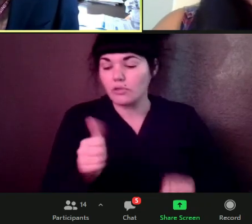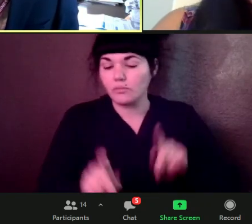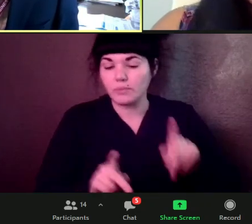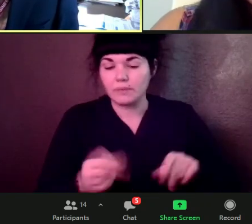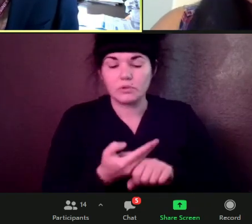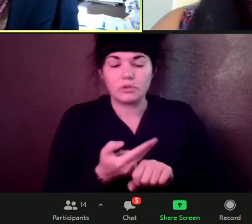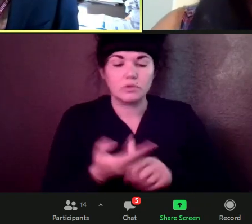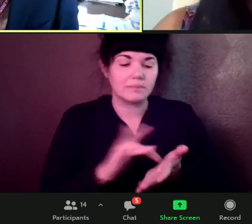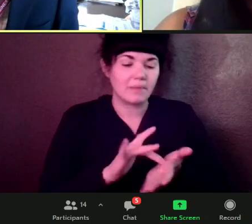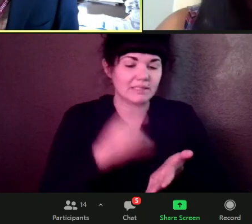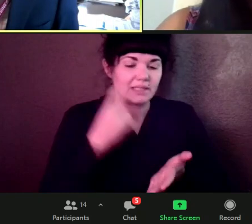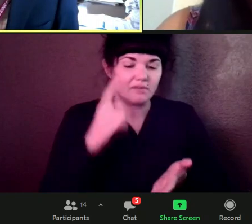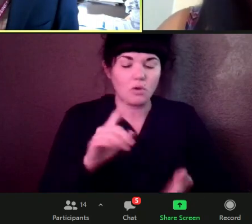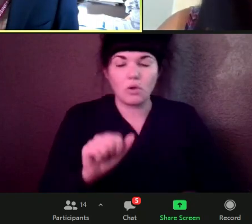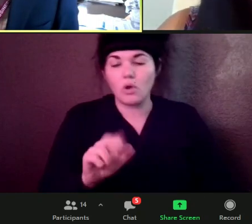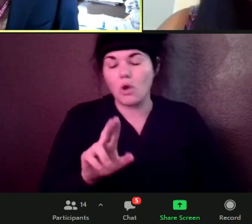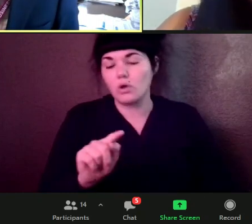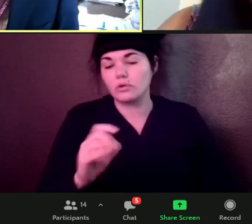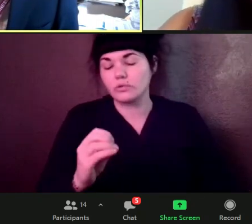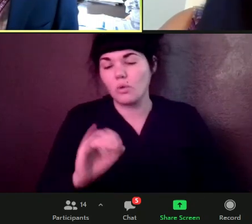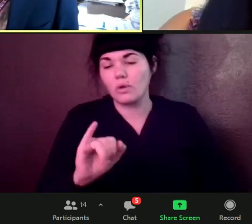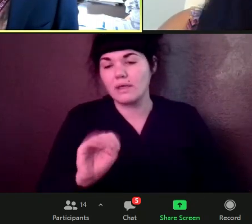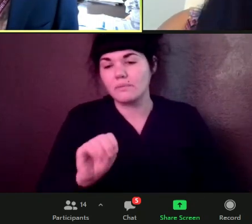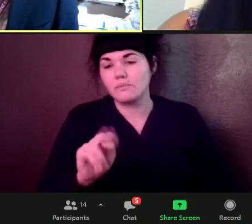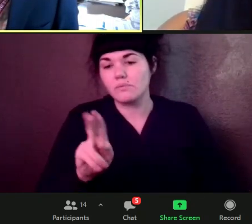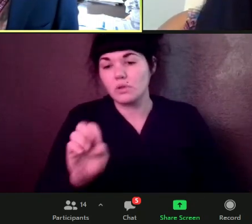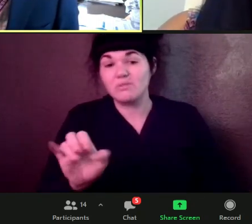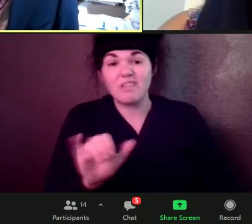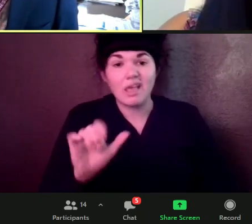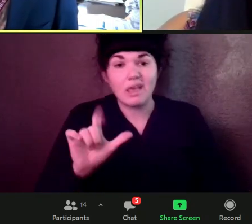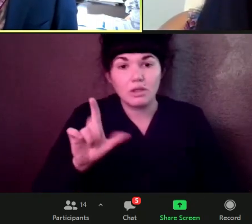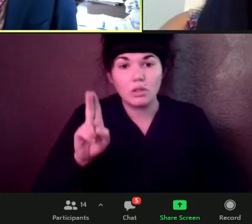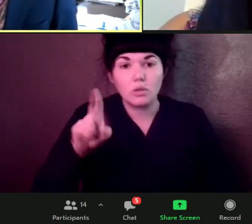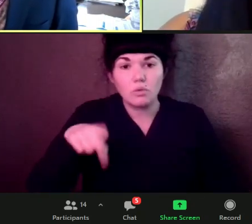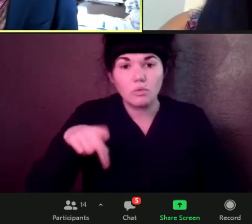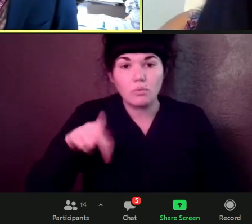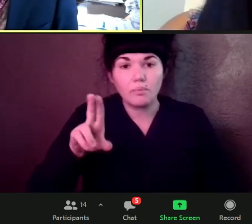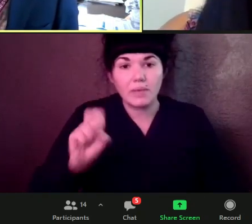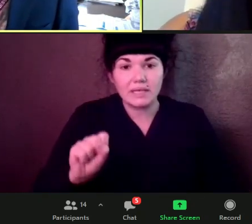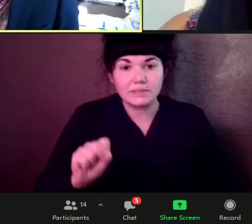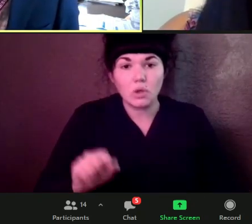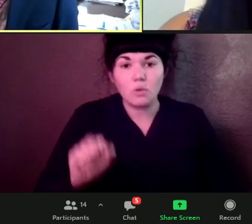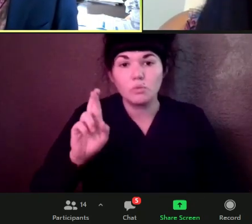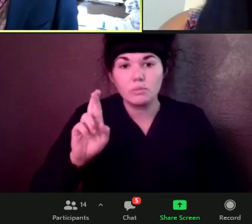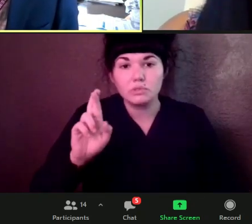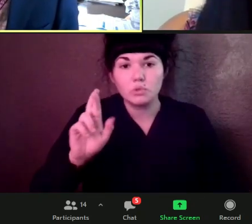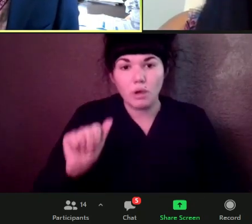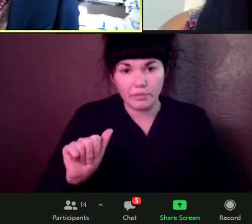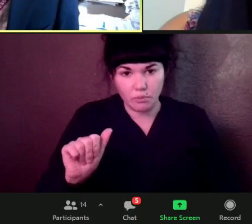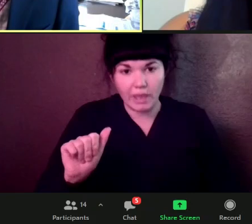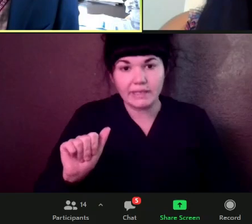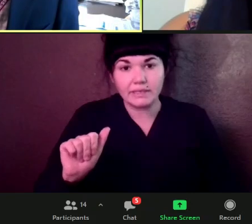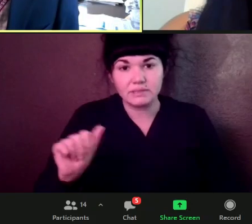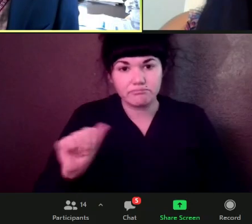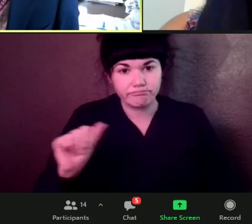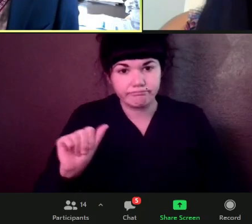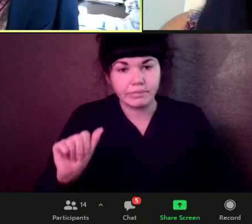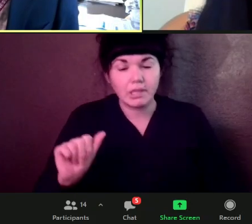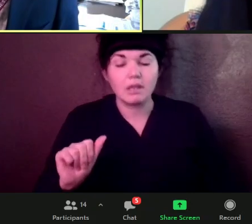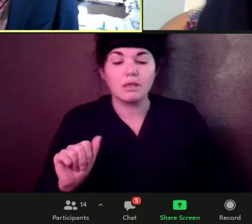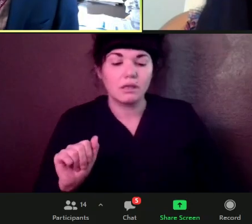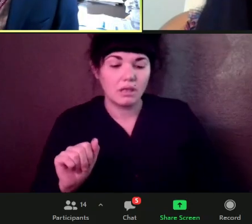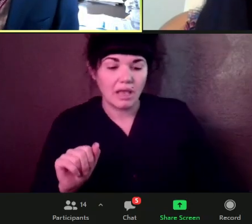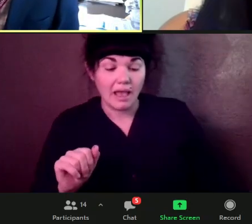lupus, uh, is a, is a fairly common one, rheumatoid arthritis, and the medication that I'm, that the main one that I'm thinking of is, is, uh,